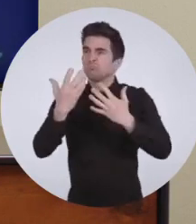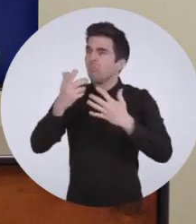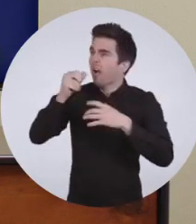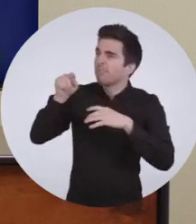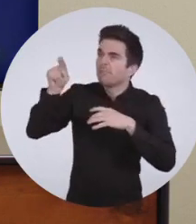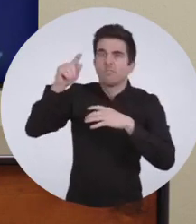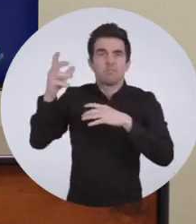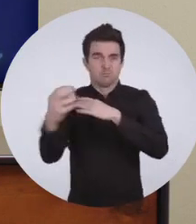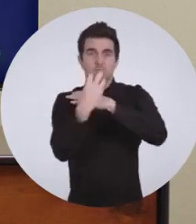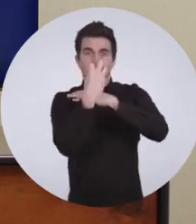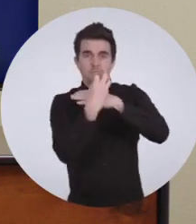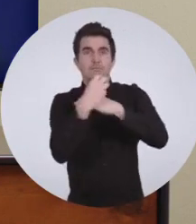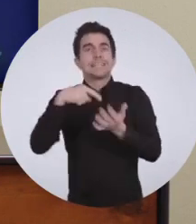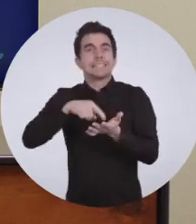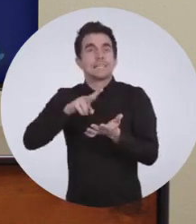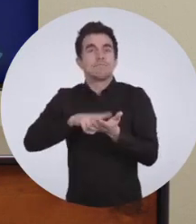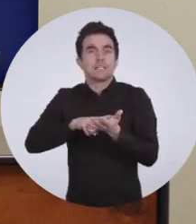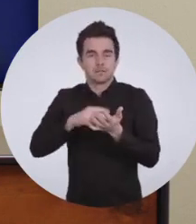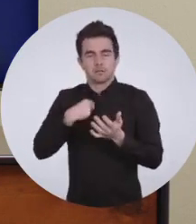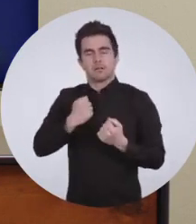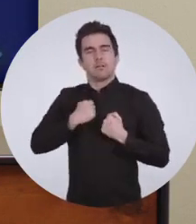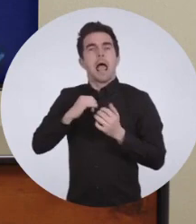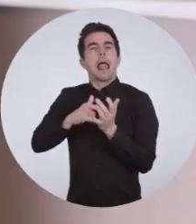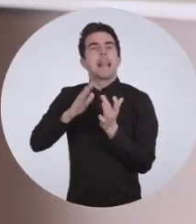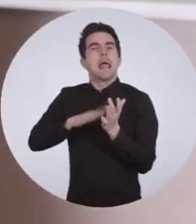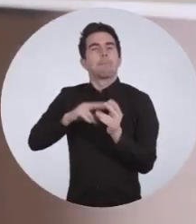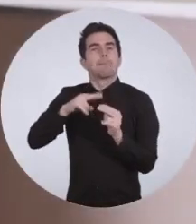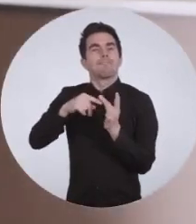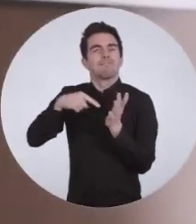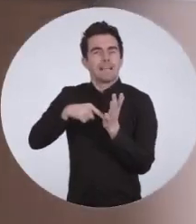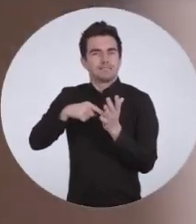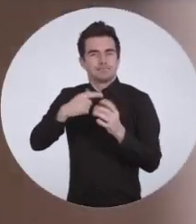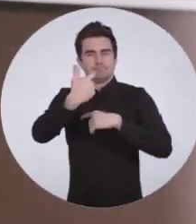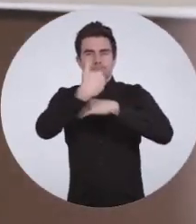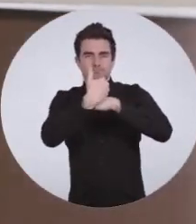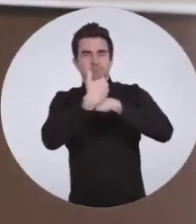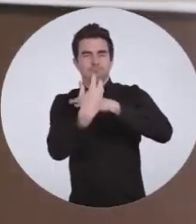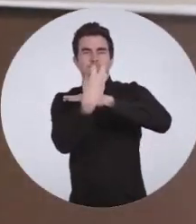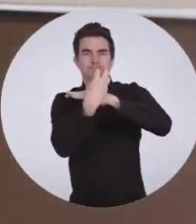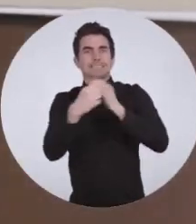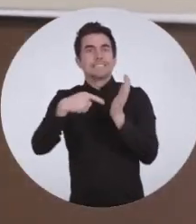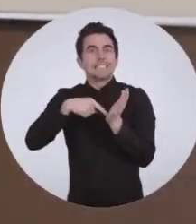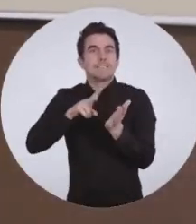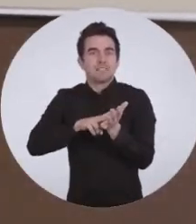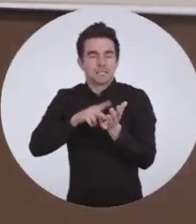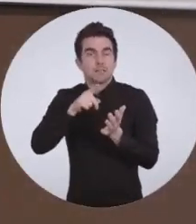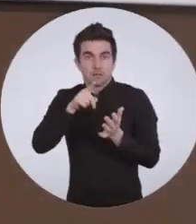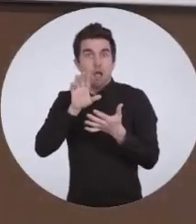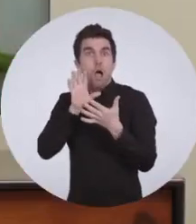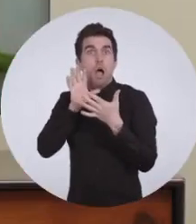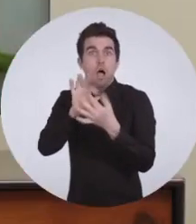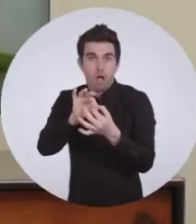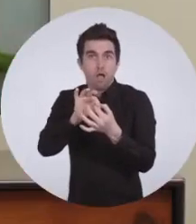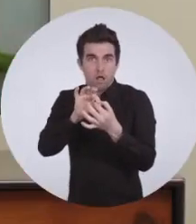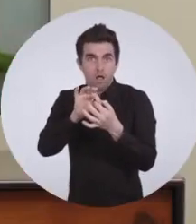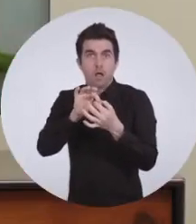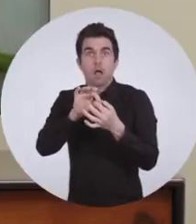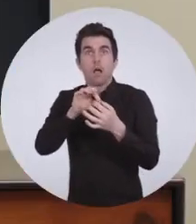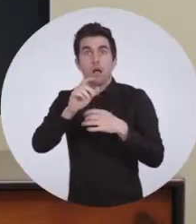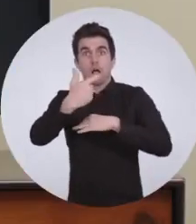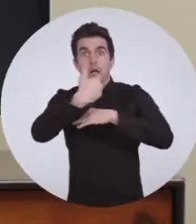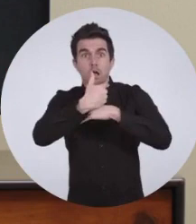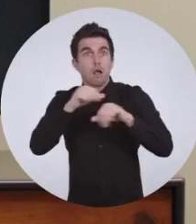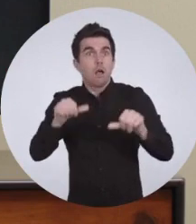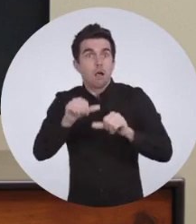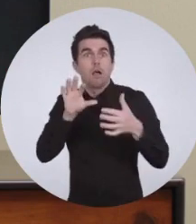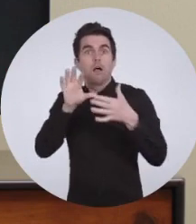webcam or a third party camera to your TV. I'm using the Slim Fit camera from my TV. Once you've connected and launched